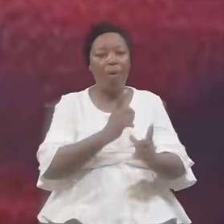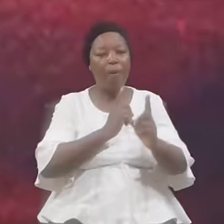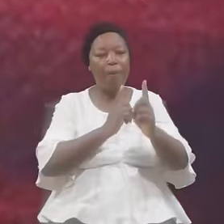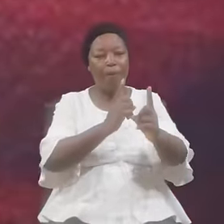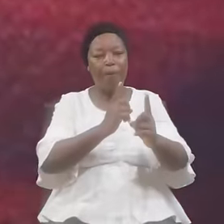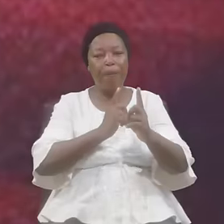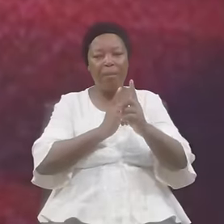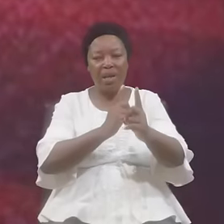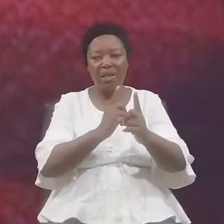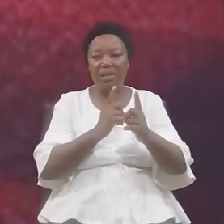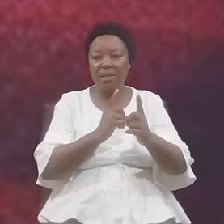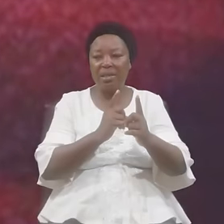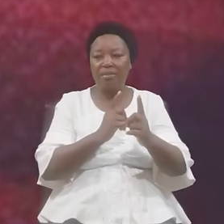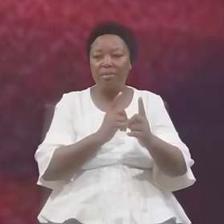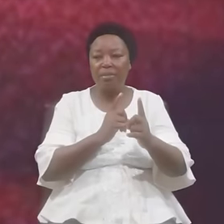Can You Think